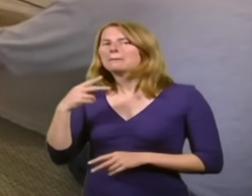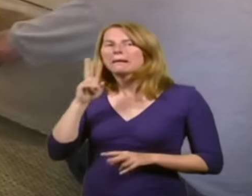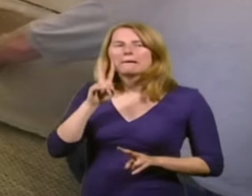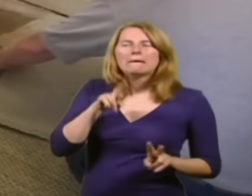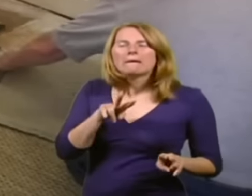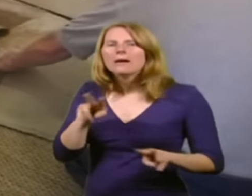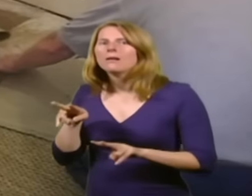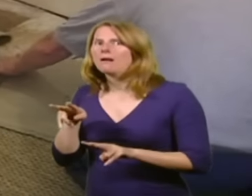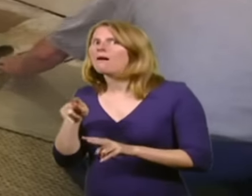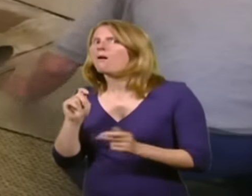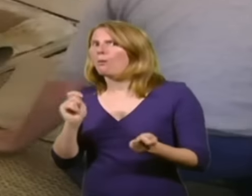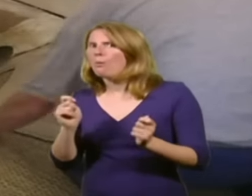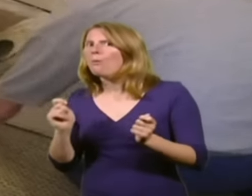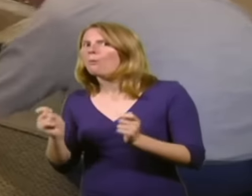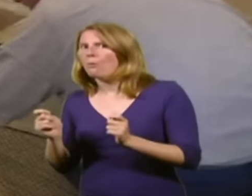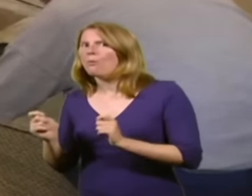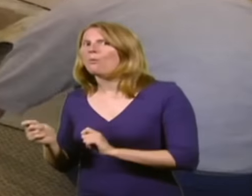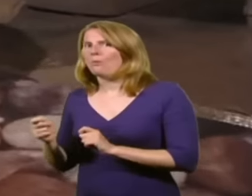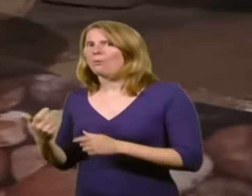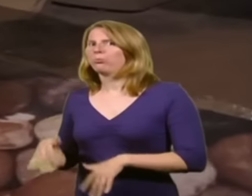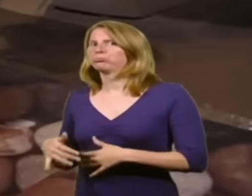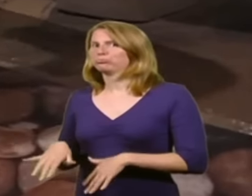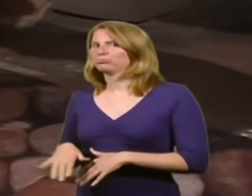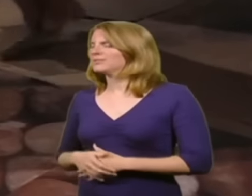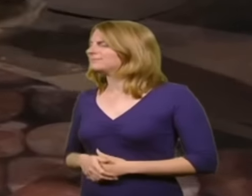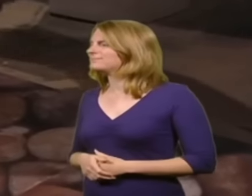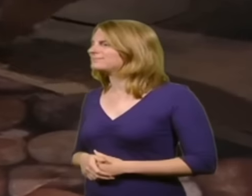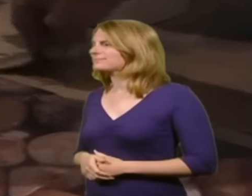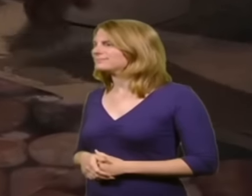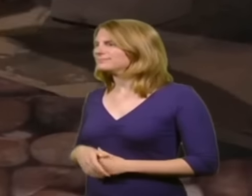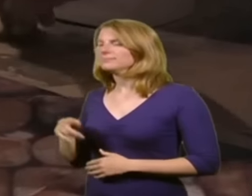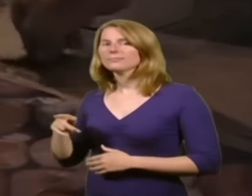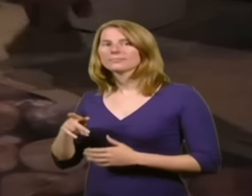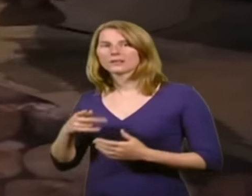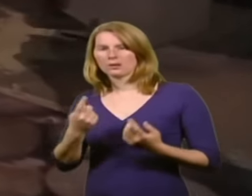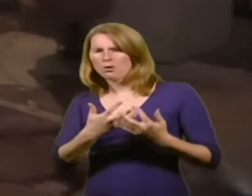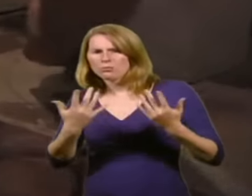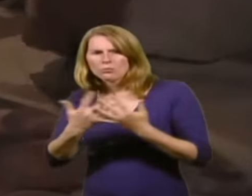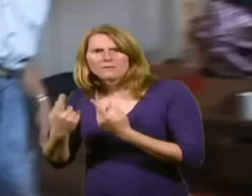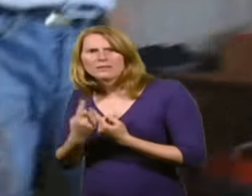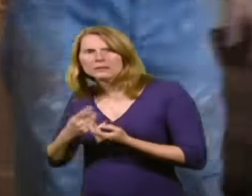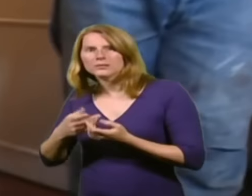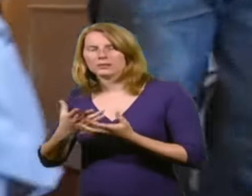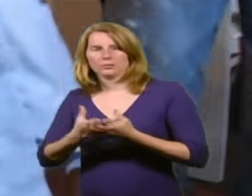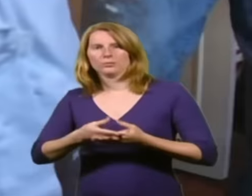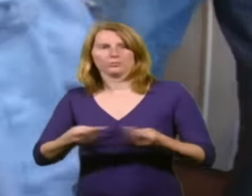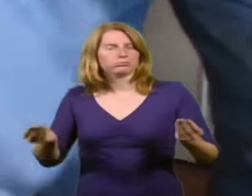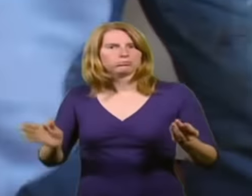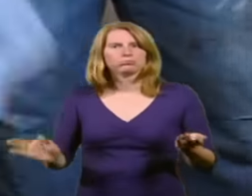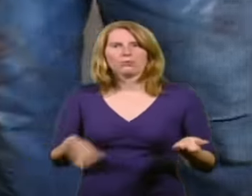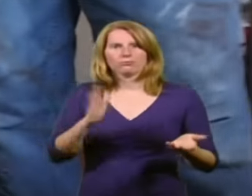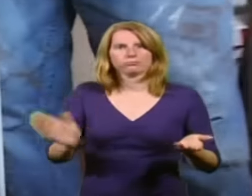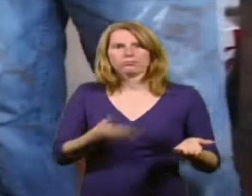dark and dirty flat is well underway. The rubbish and clutter is gone, and work is in progress. Will thought that just